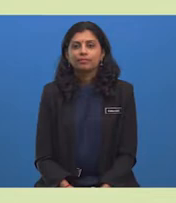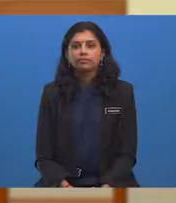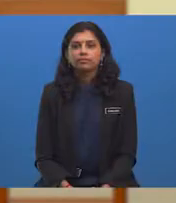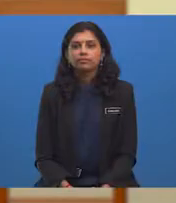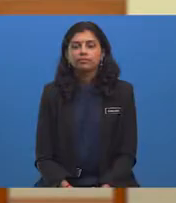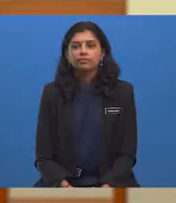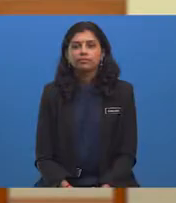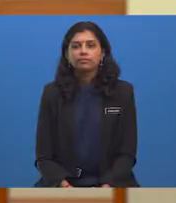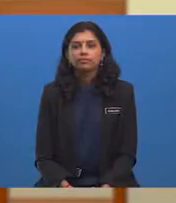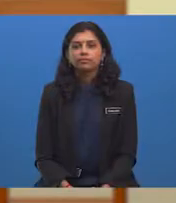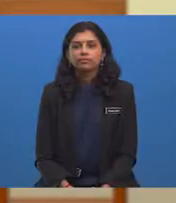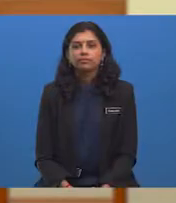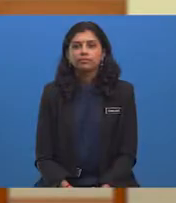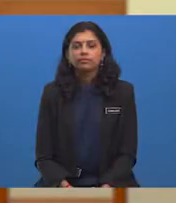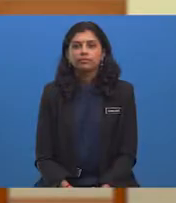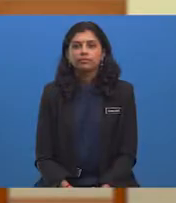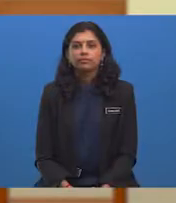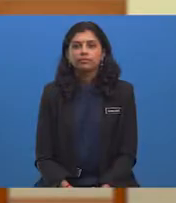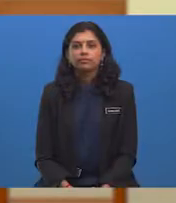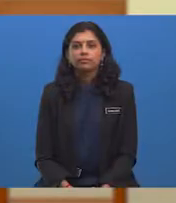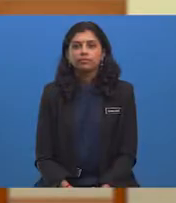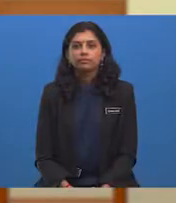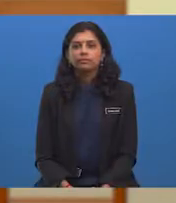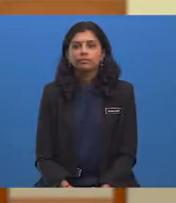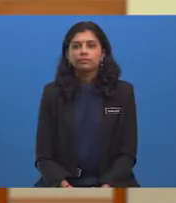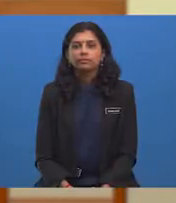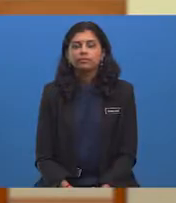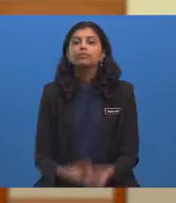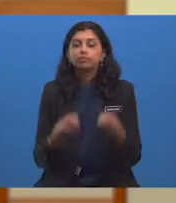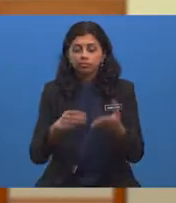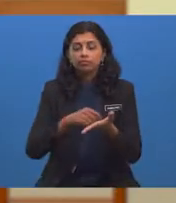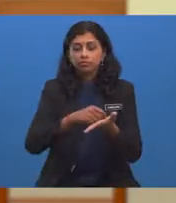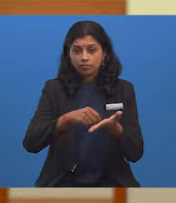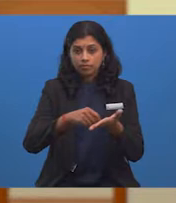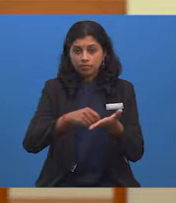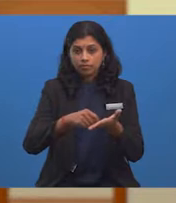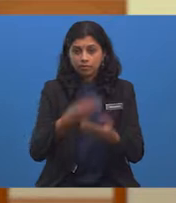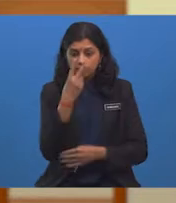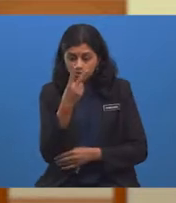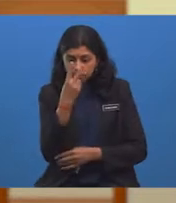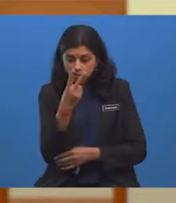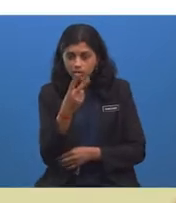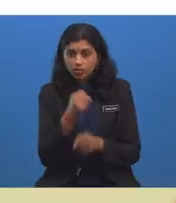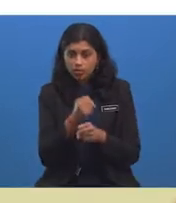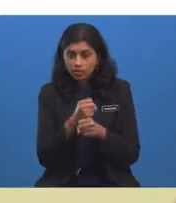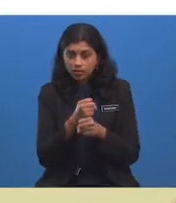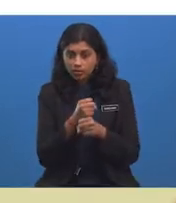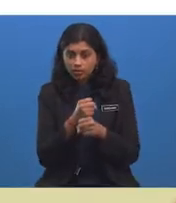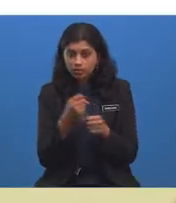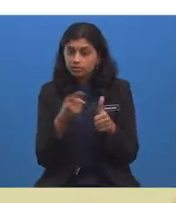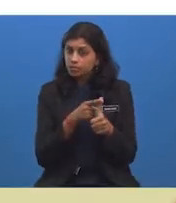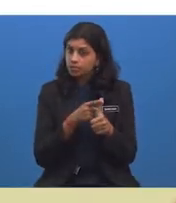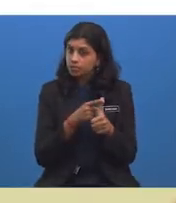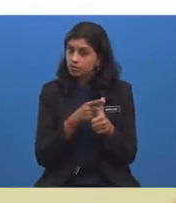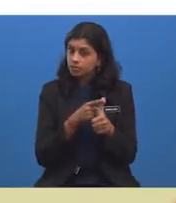Once finished, Shui Min made sure she checked her work first. She